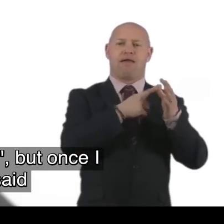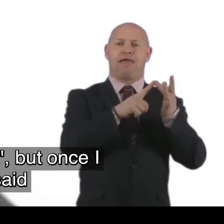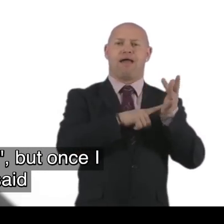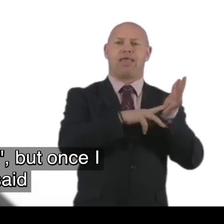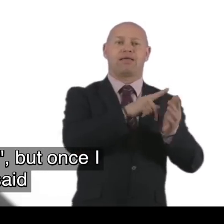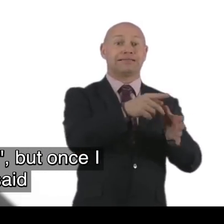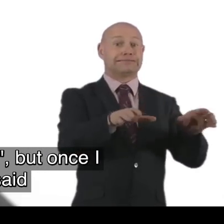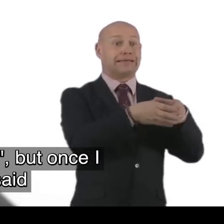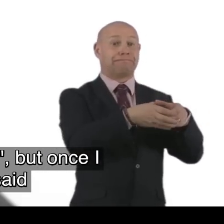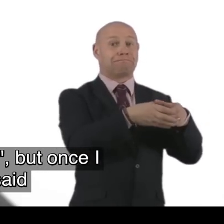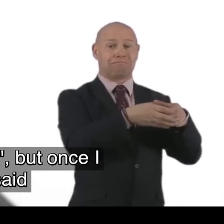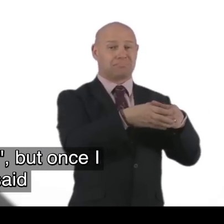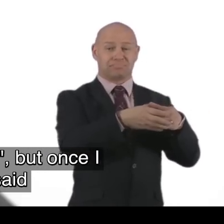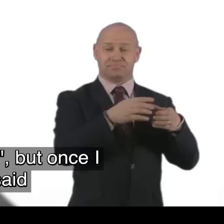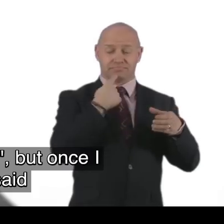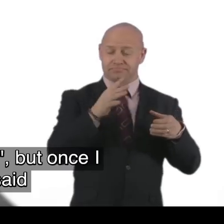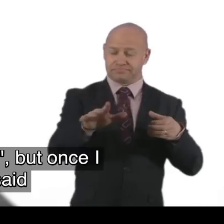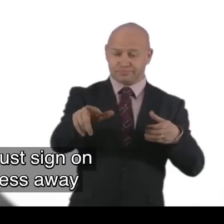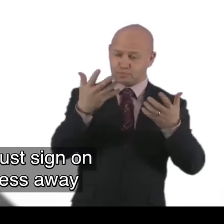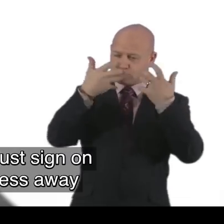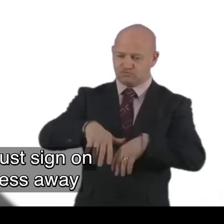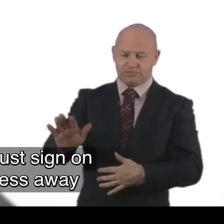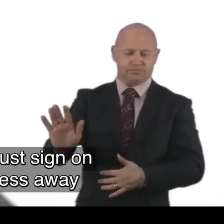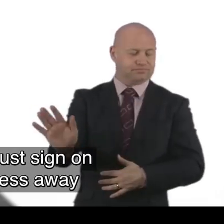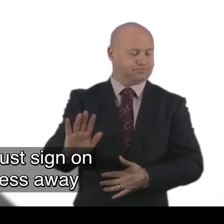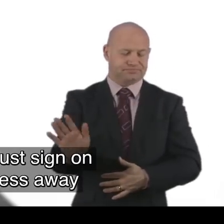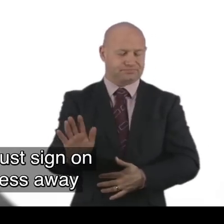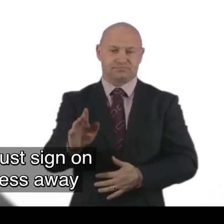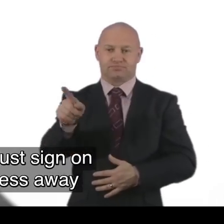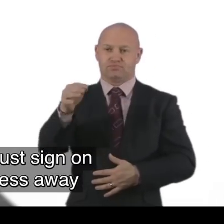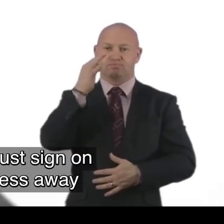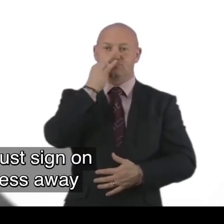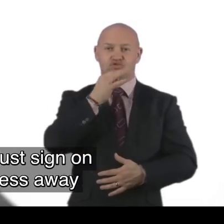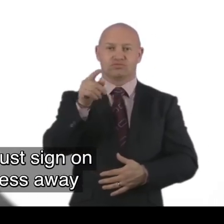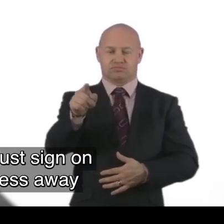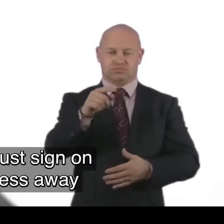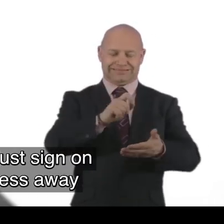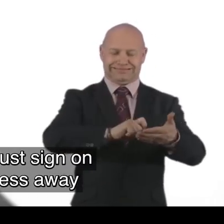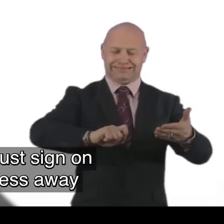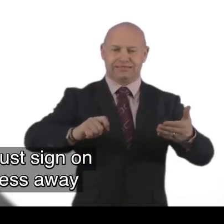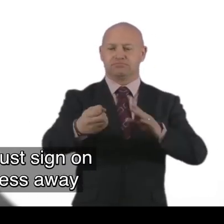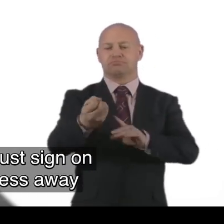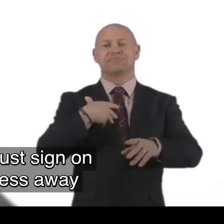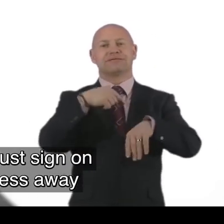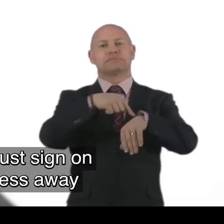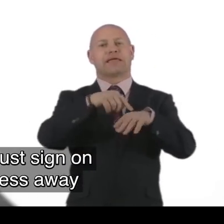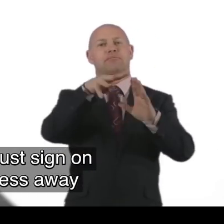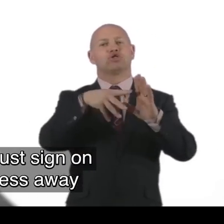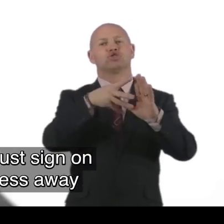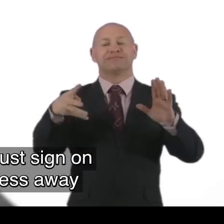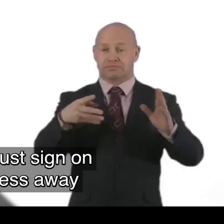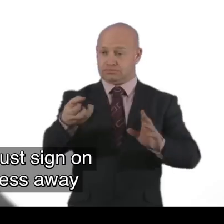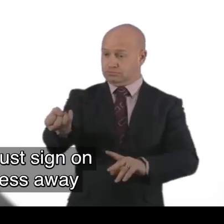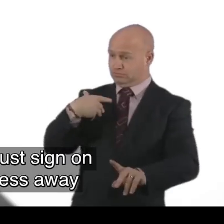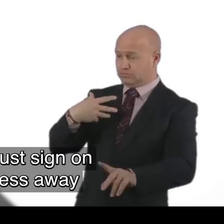the AILN team. They. Said. You don't have to worry about anything Iris. You just. in the time sheets.